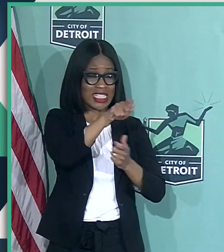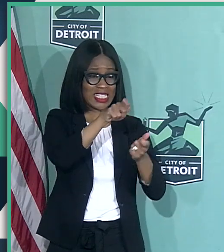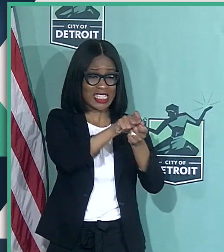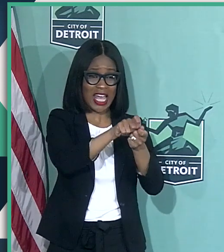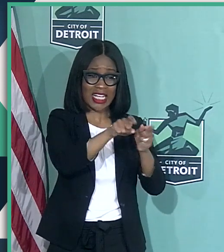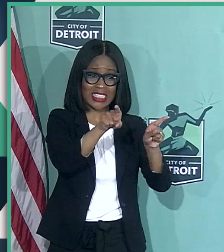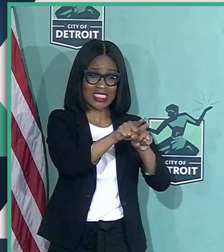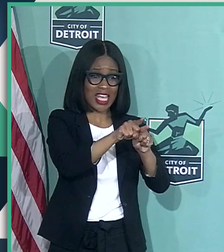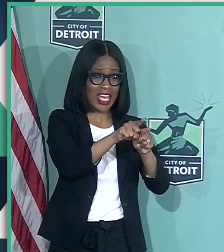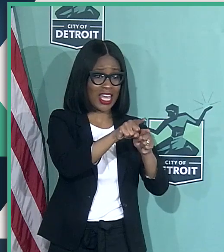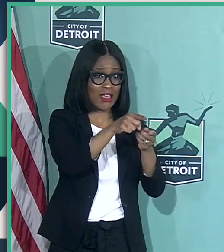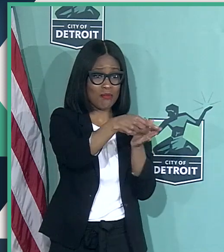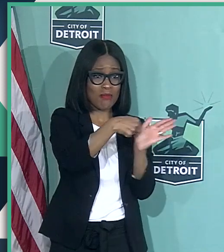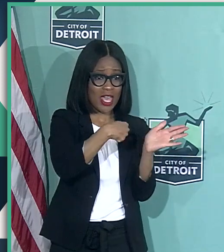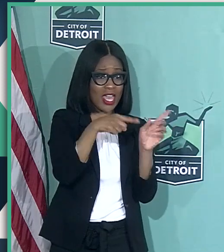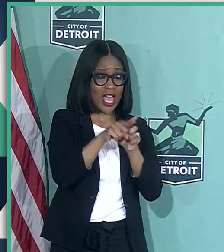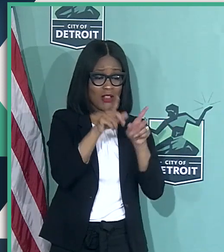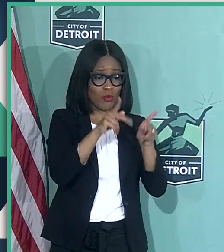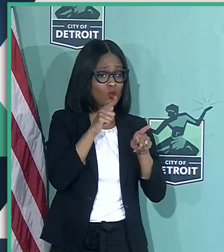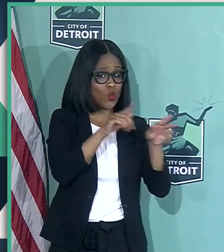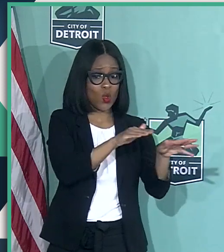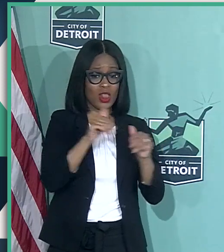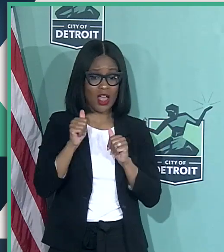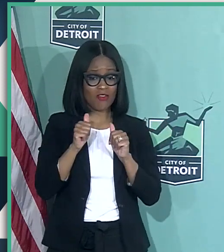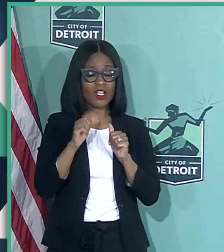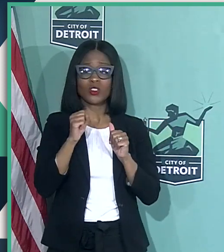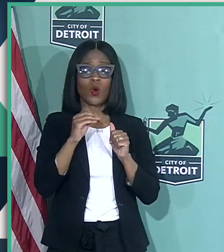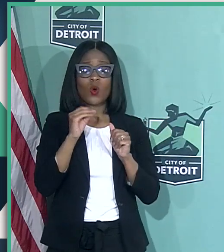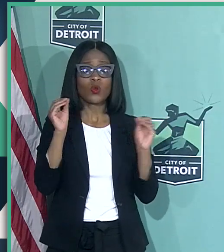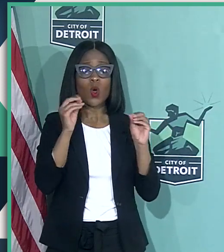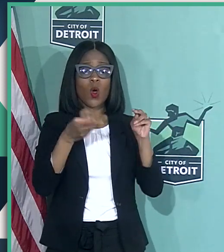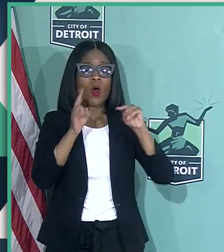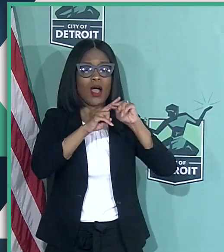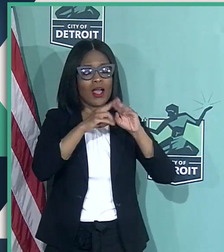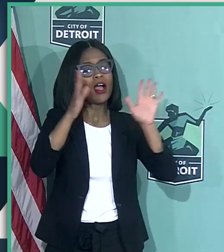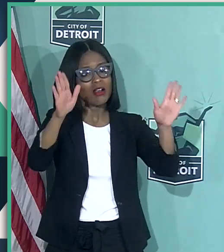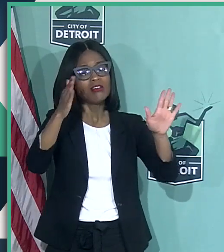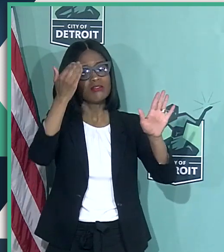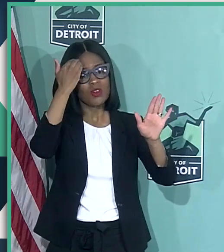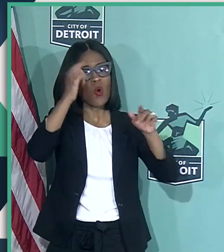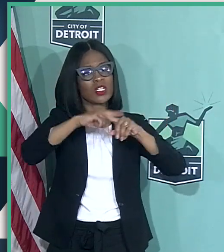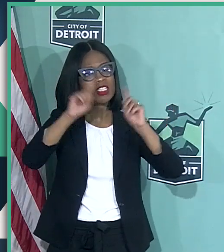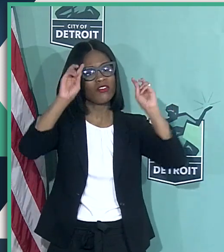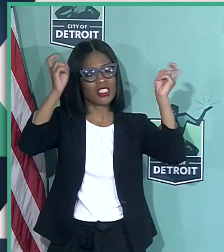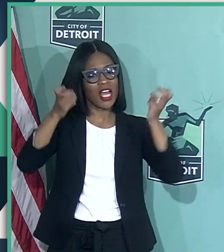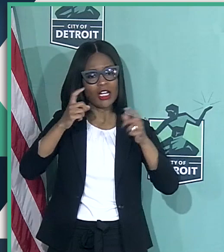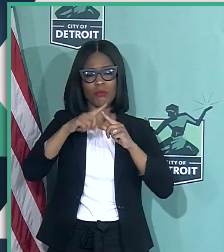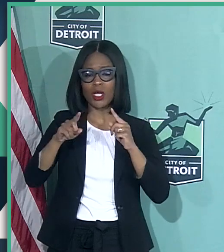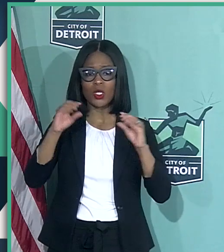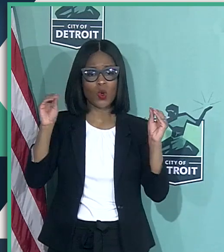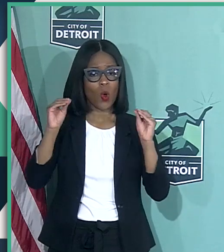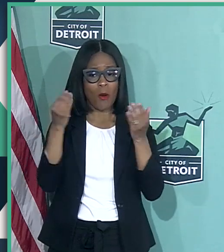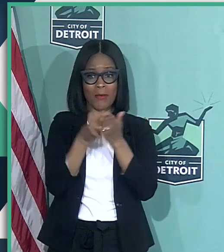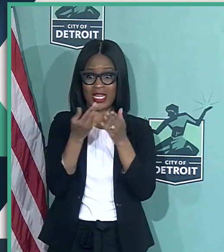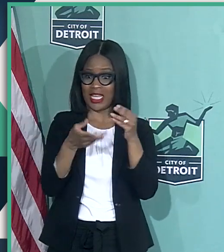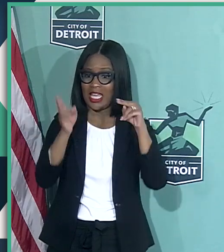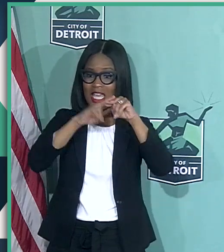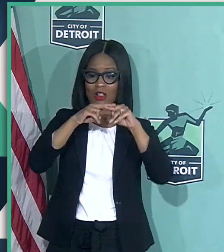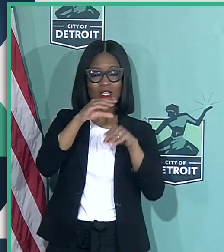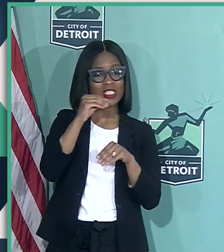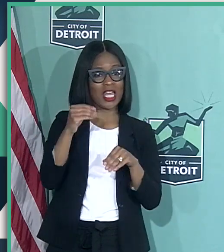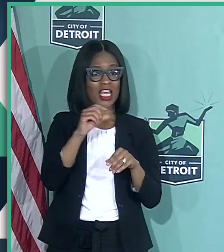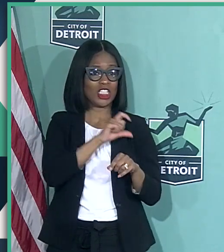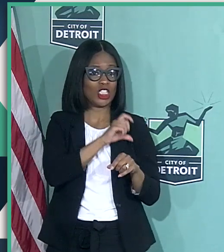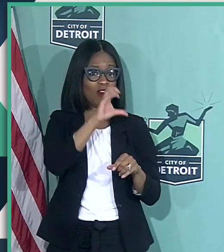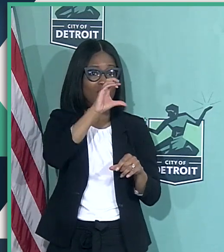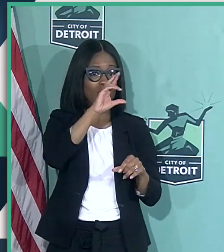salary as the person who left. There is no increase, even though it's a different title. It's no dollar increase. And Chief Craig does not